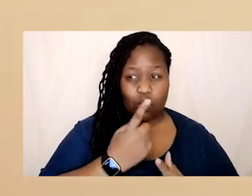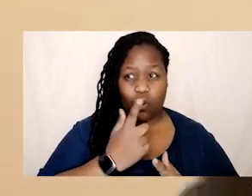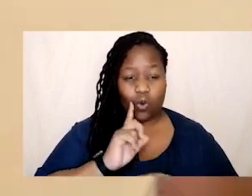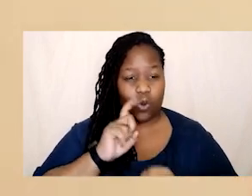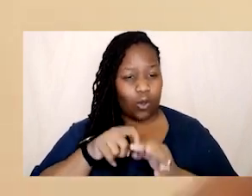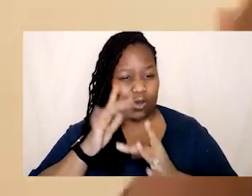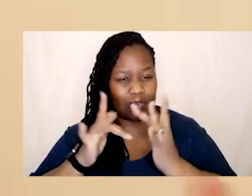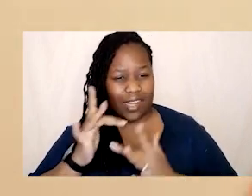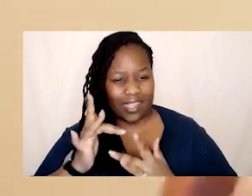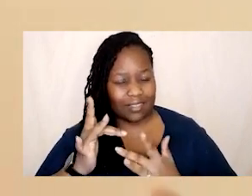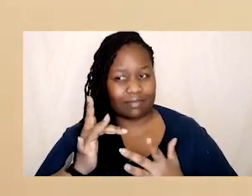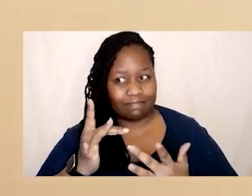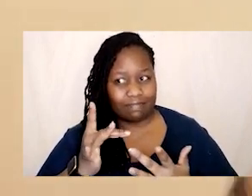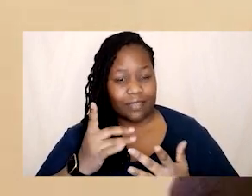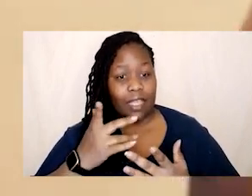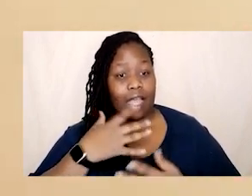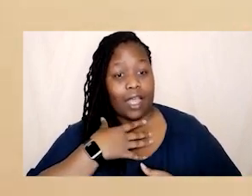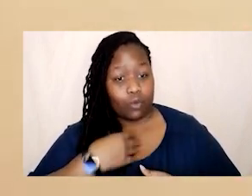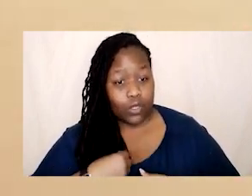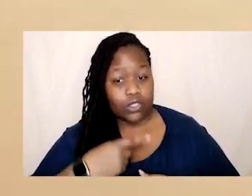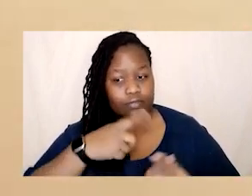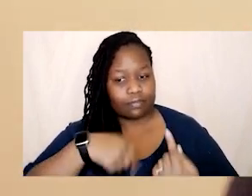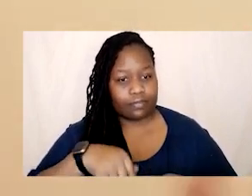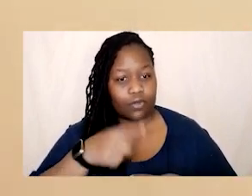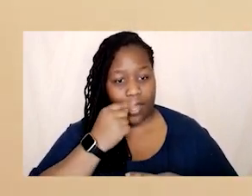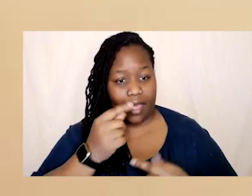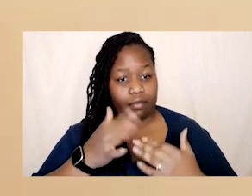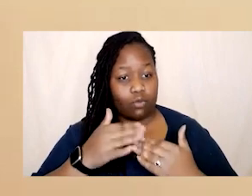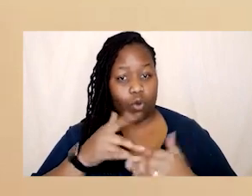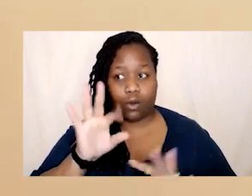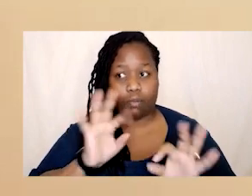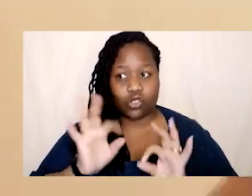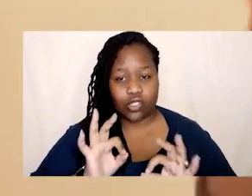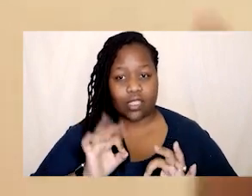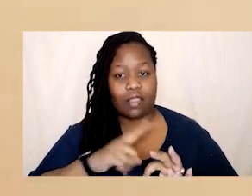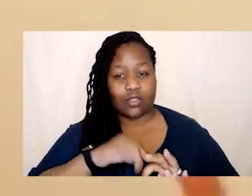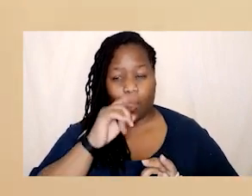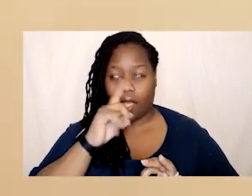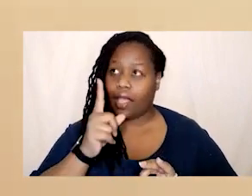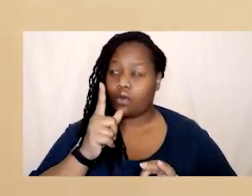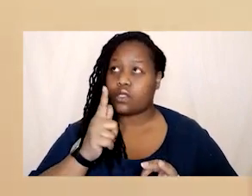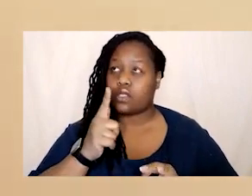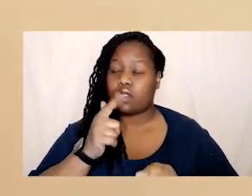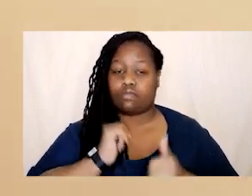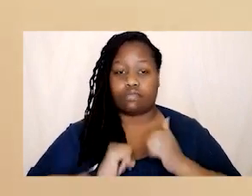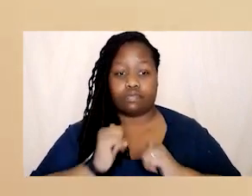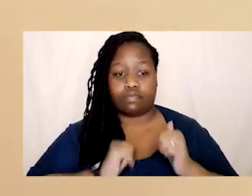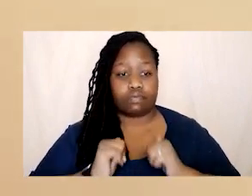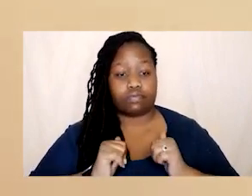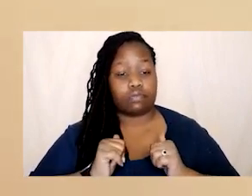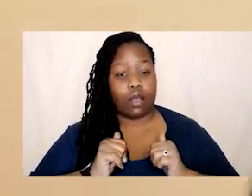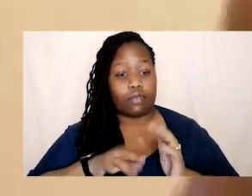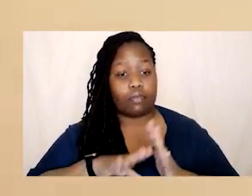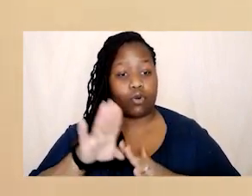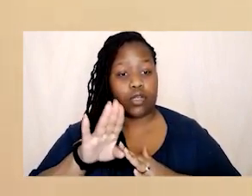sit right with me i wish that we could have more options which is why i was really proud of the progress that was being made at twitter because we were seeing more